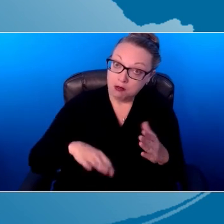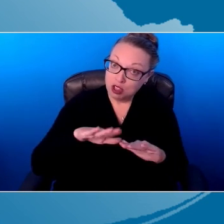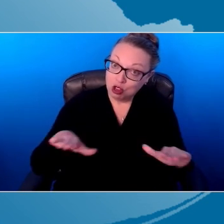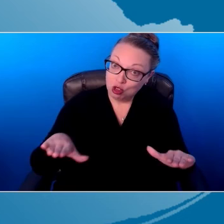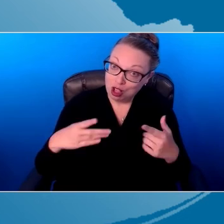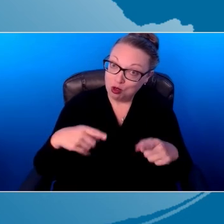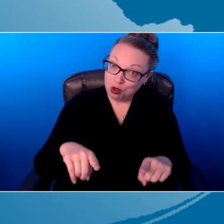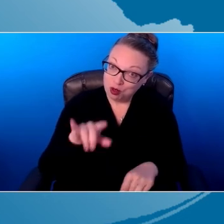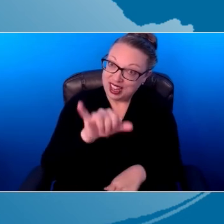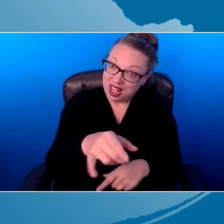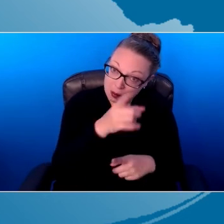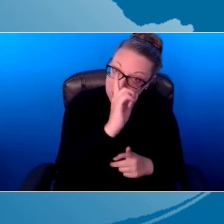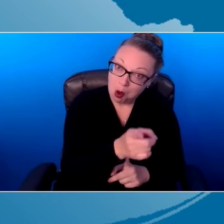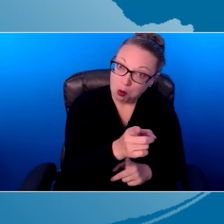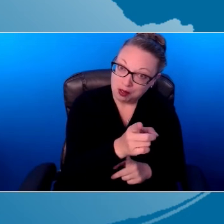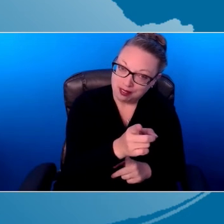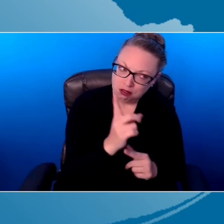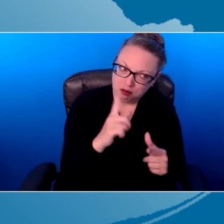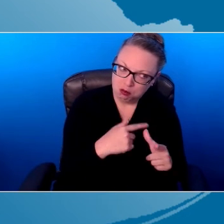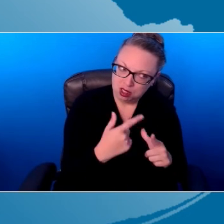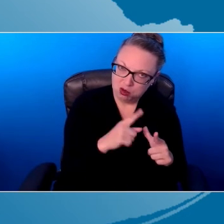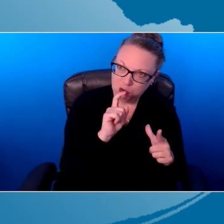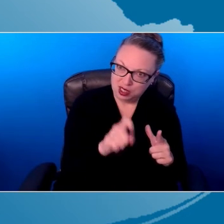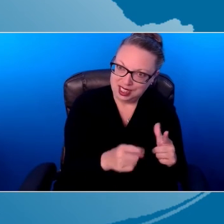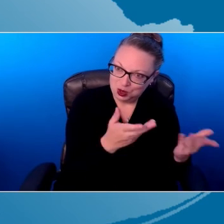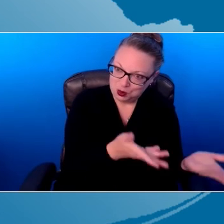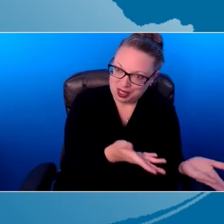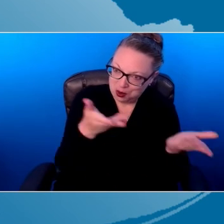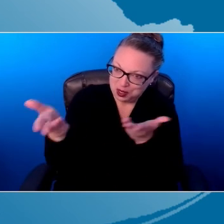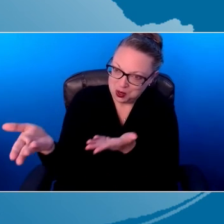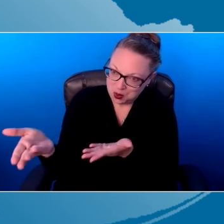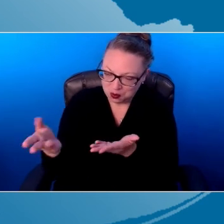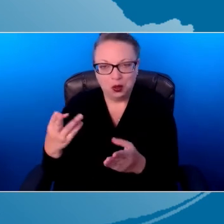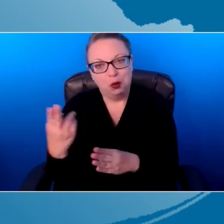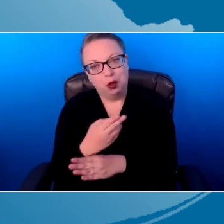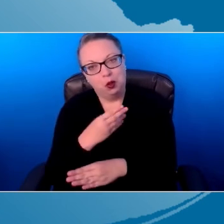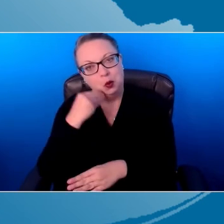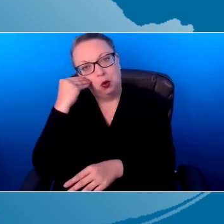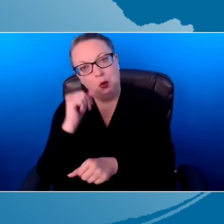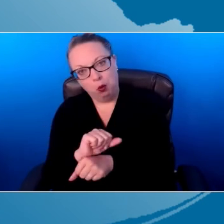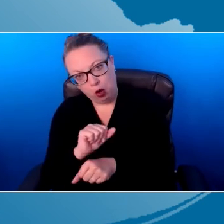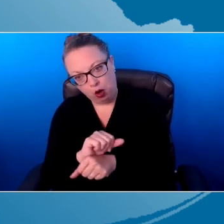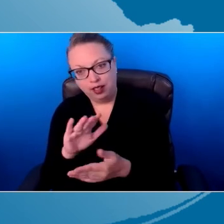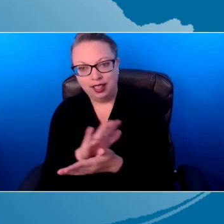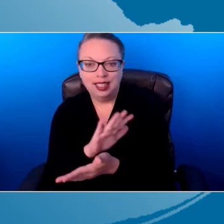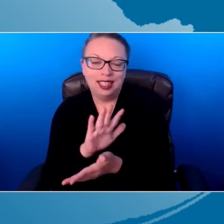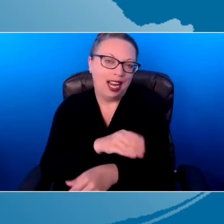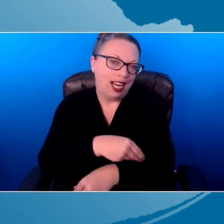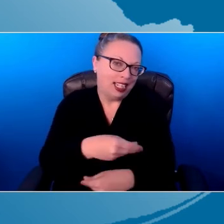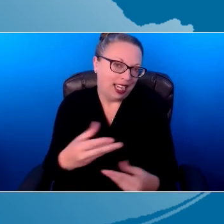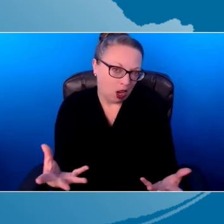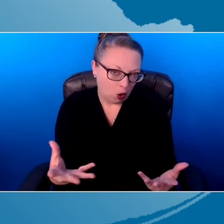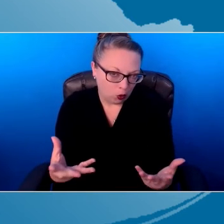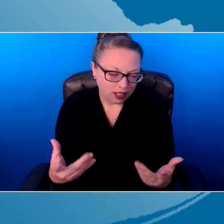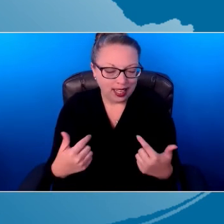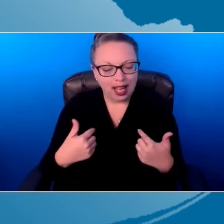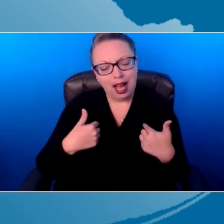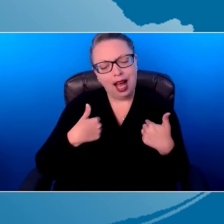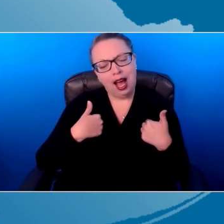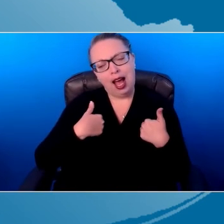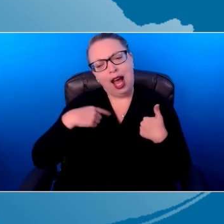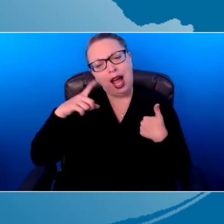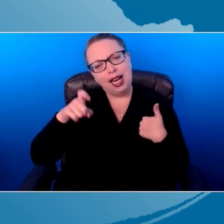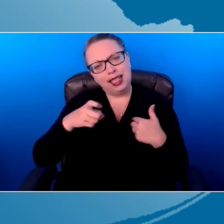we needed to carry it over. And that's where we used homework and handouts to carry it over. And I need the caregivers to know